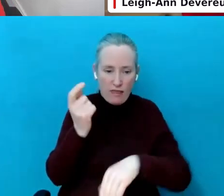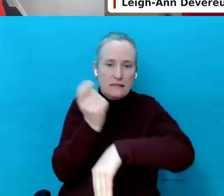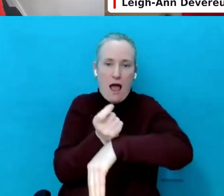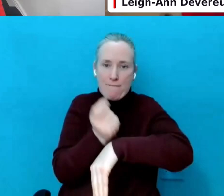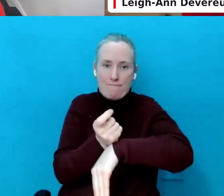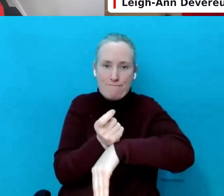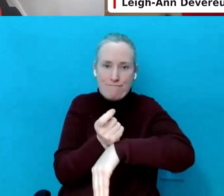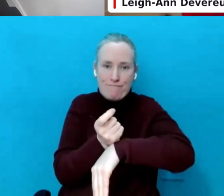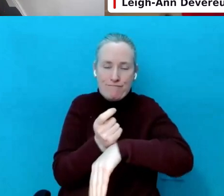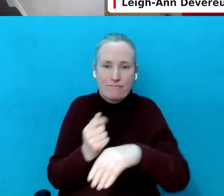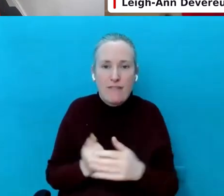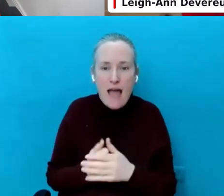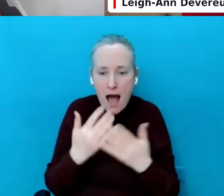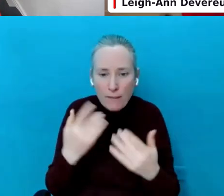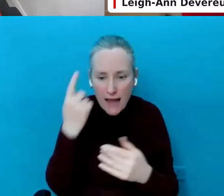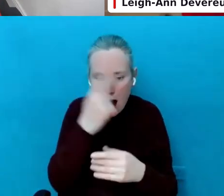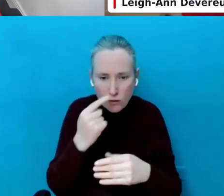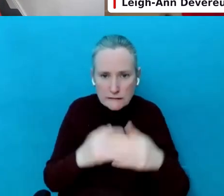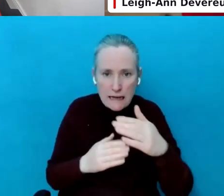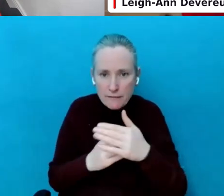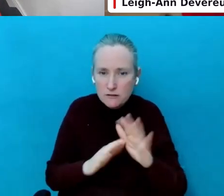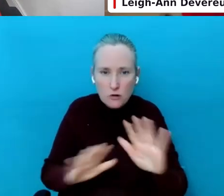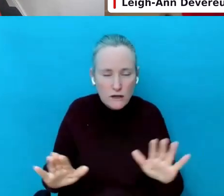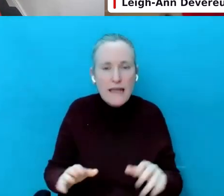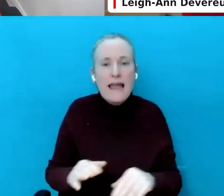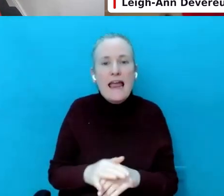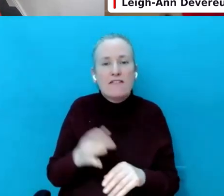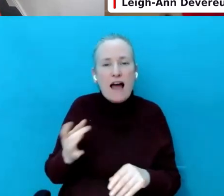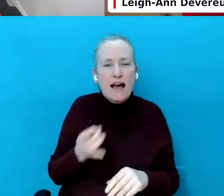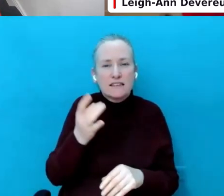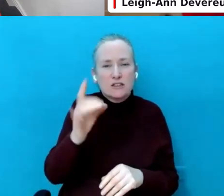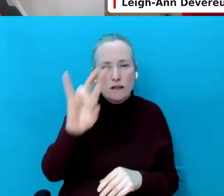you're asking the question, how do we know when it's too much time?